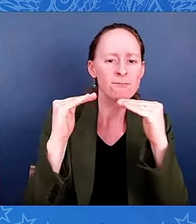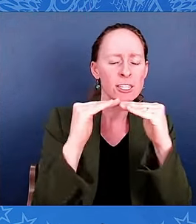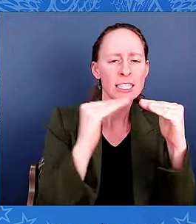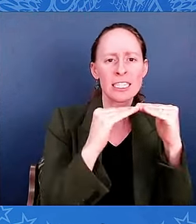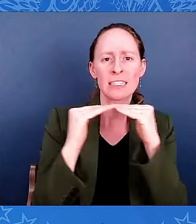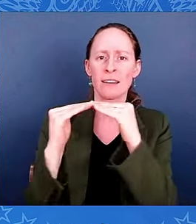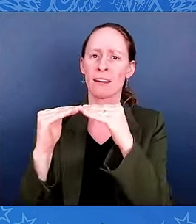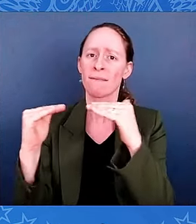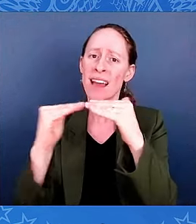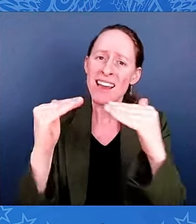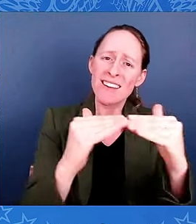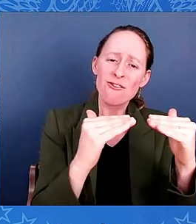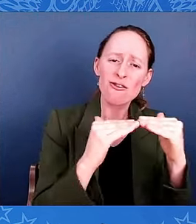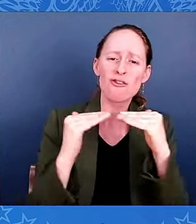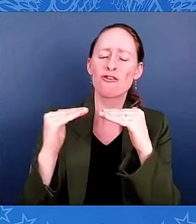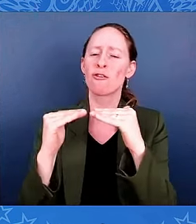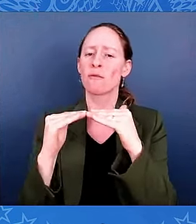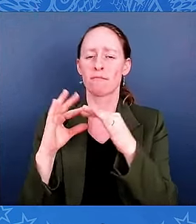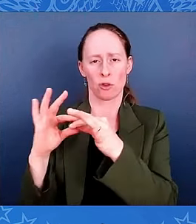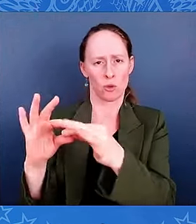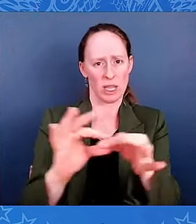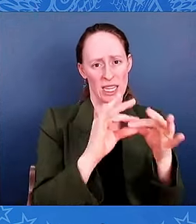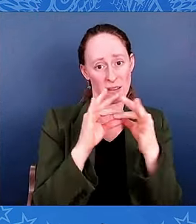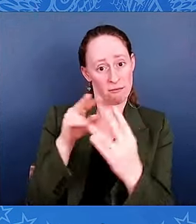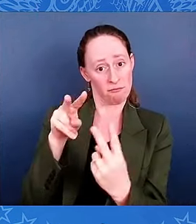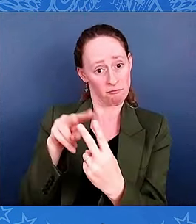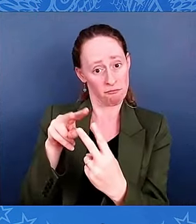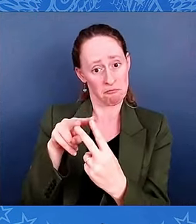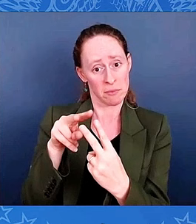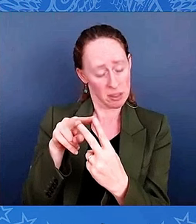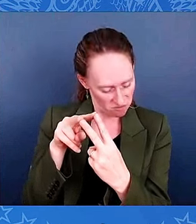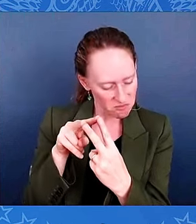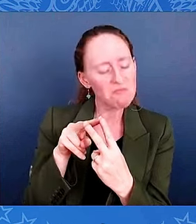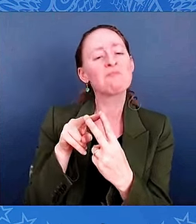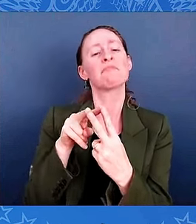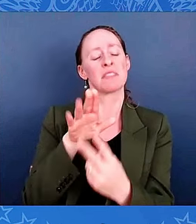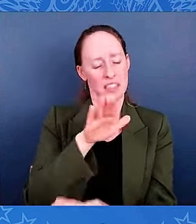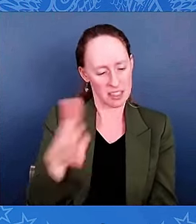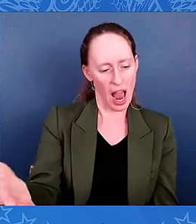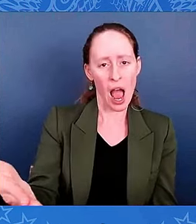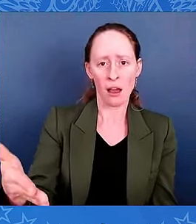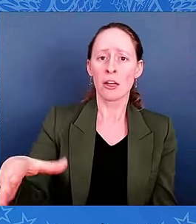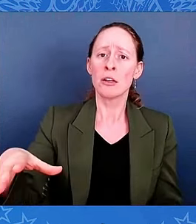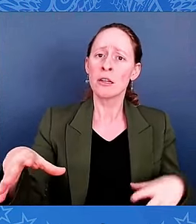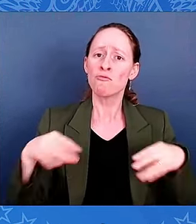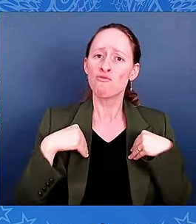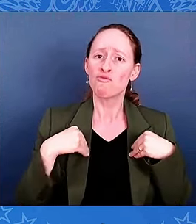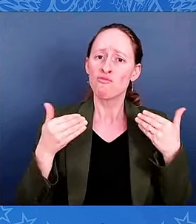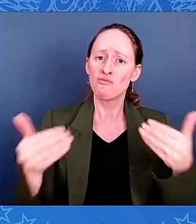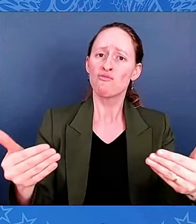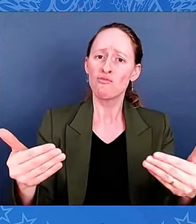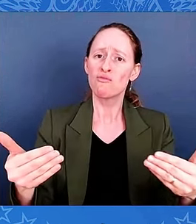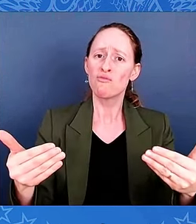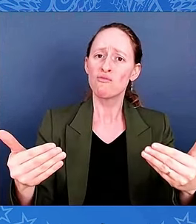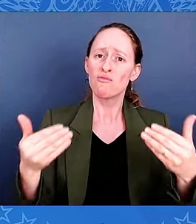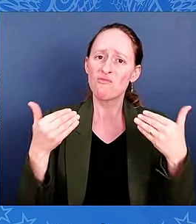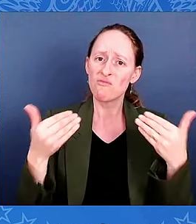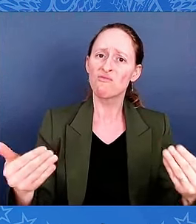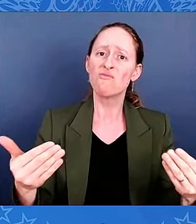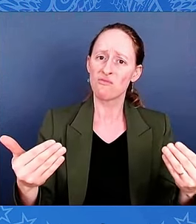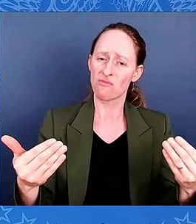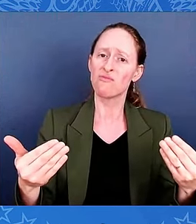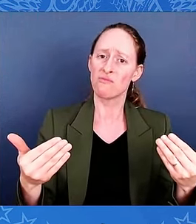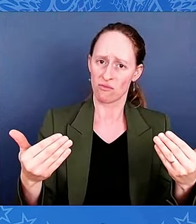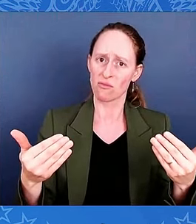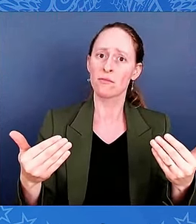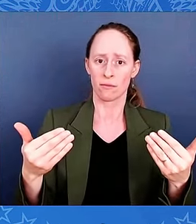their blood to make these ideals real. Folks, it was April 7th, 1862.